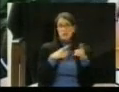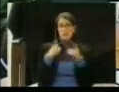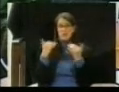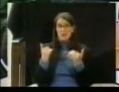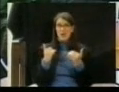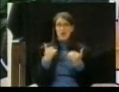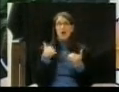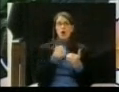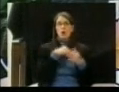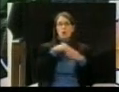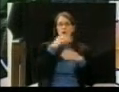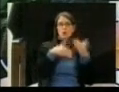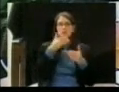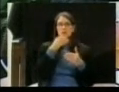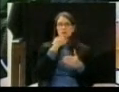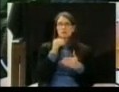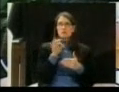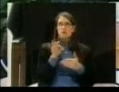the complaint